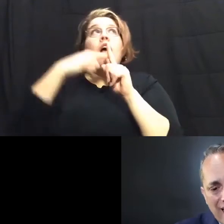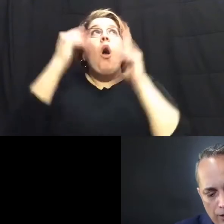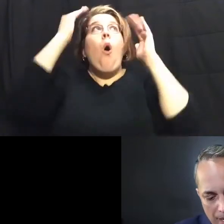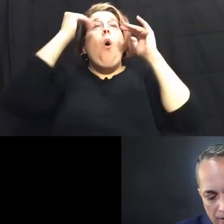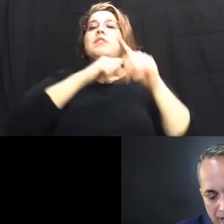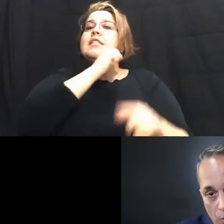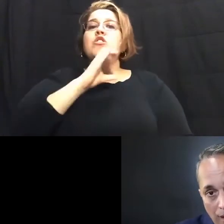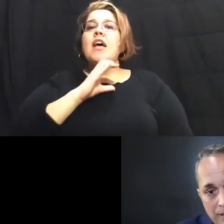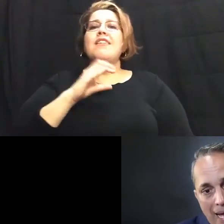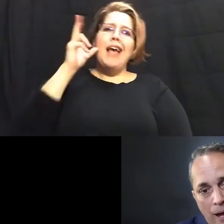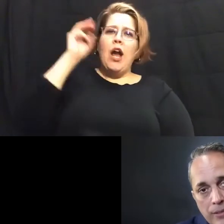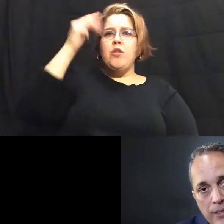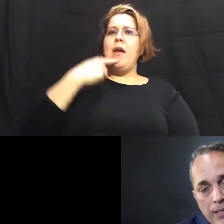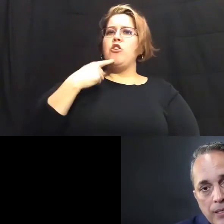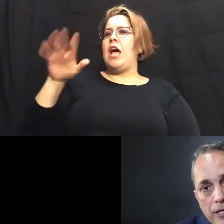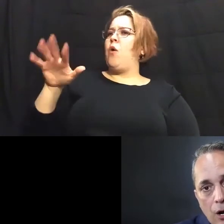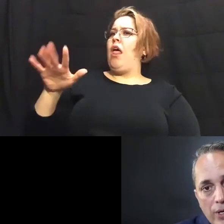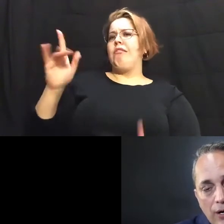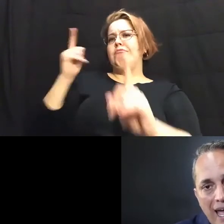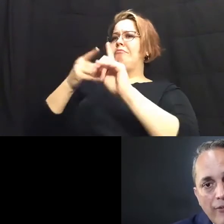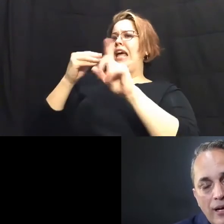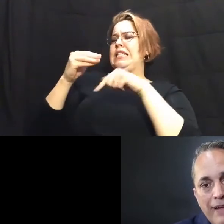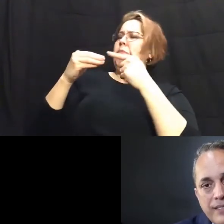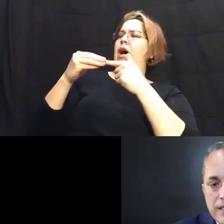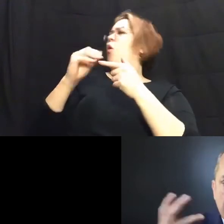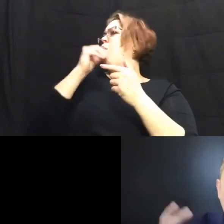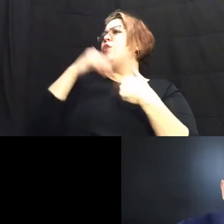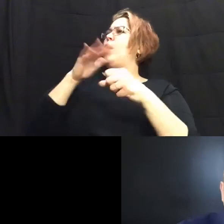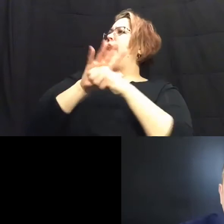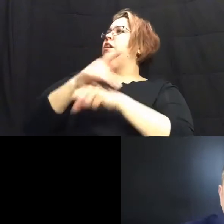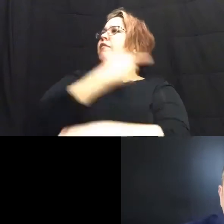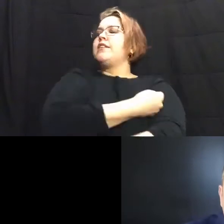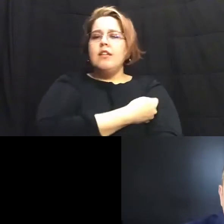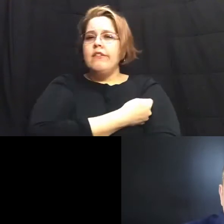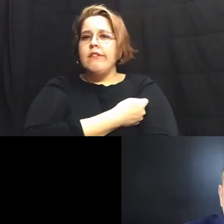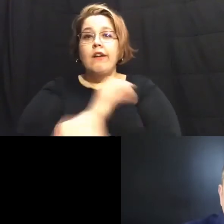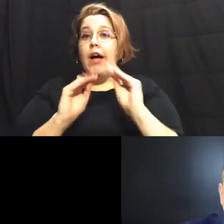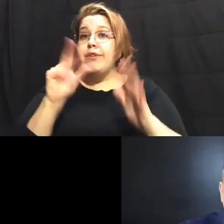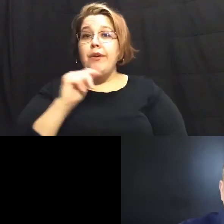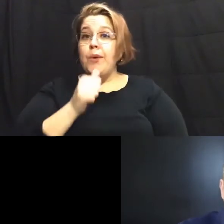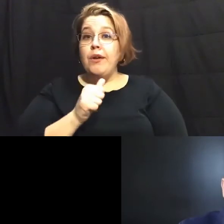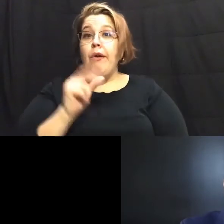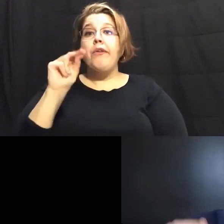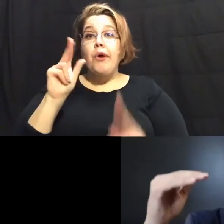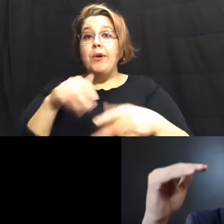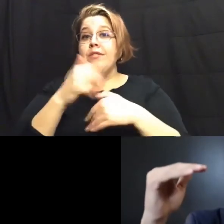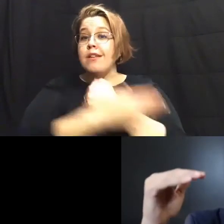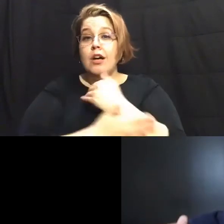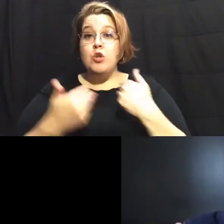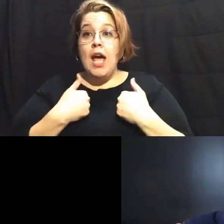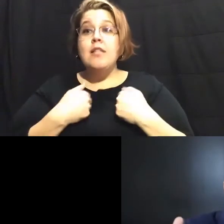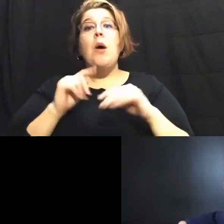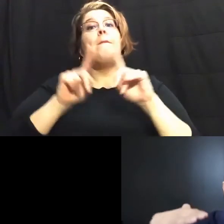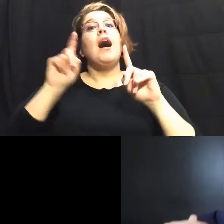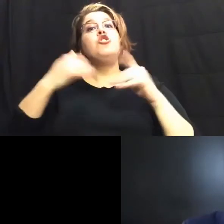and i heard the mayor say well it's about you know we don't have enough vaccines of course we don't have enough vaccines nobody in the country does but i should have a wait